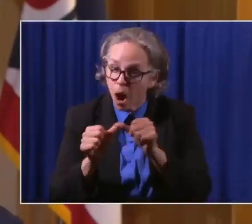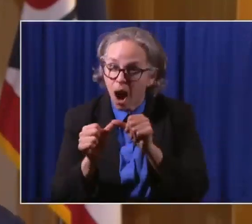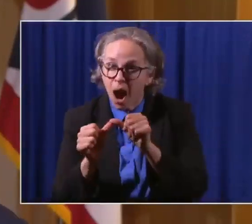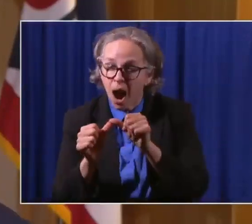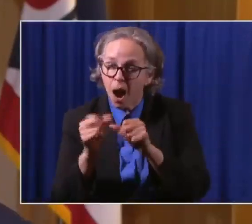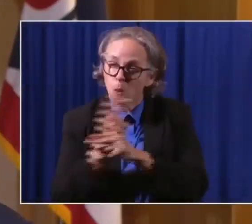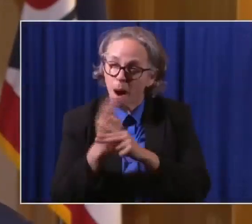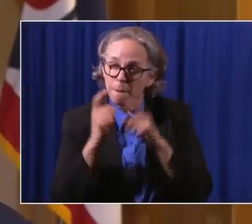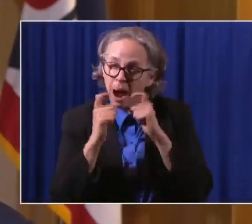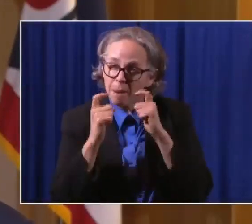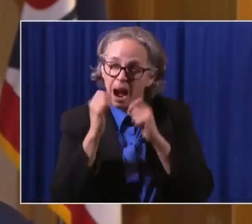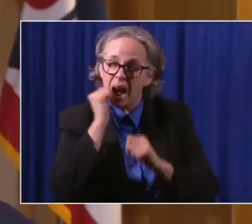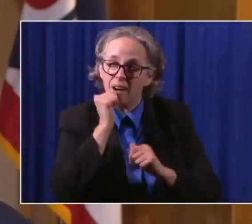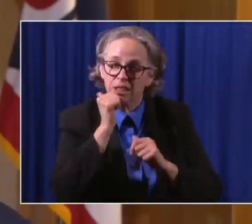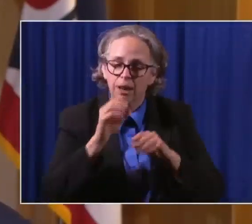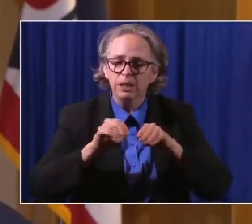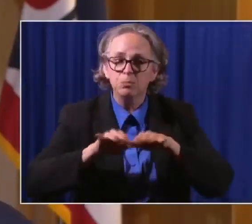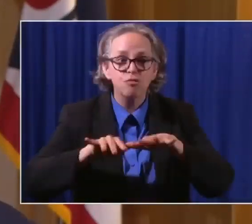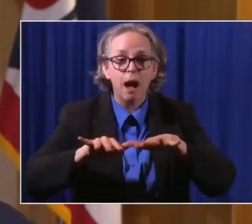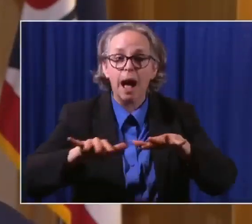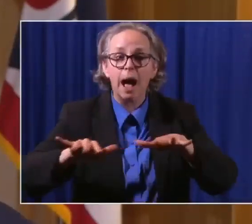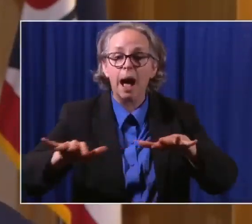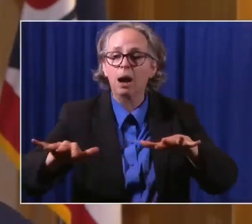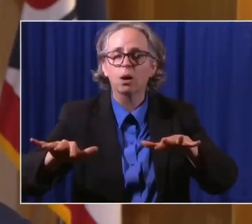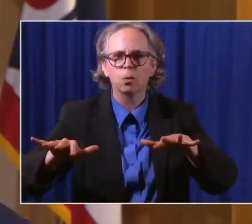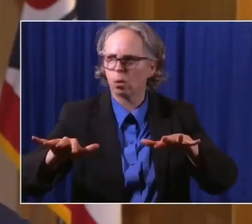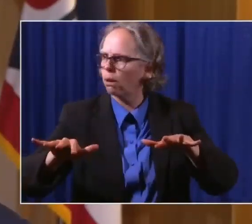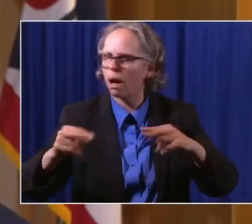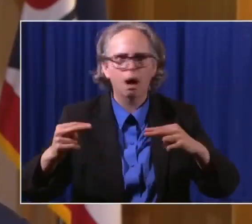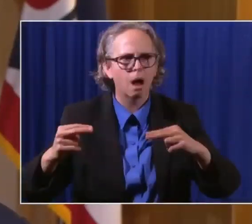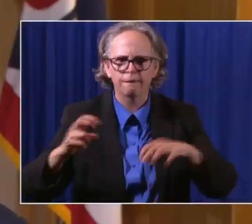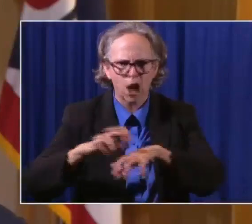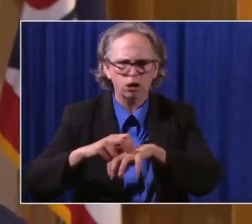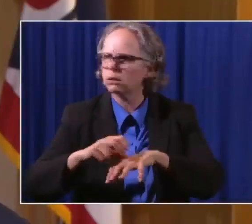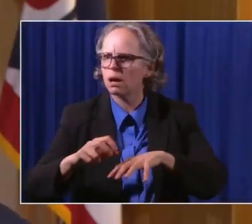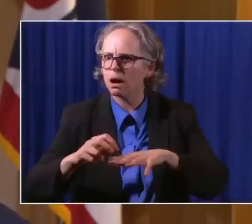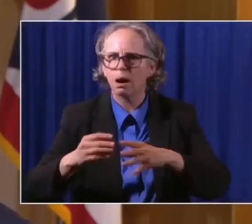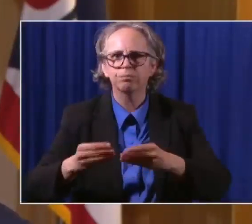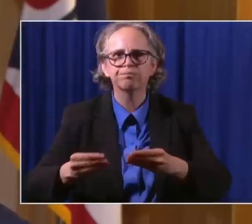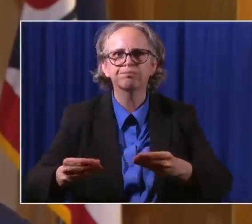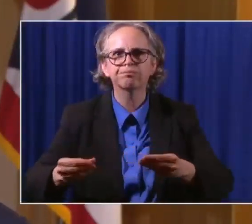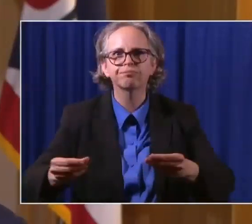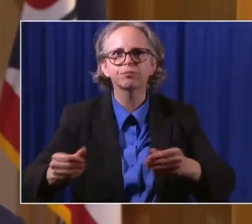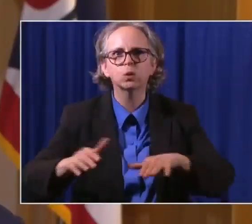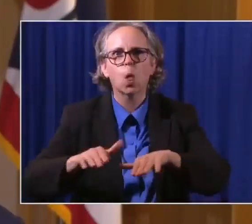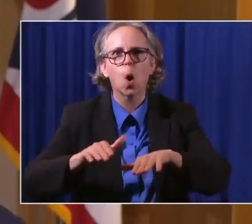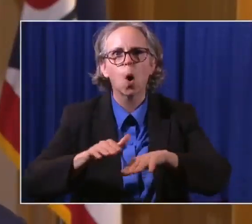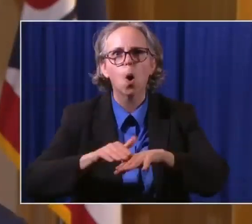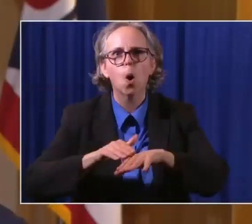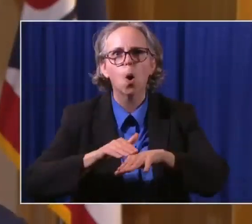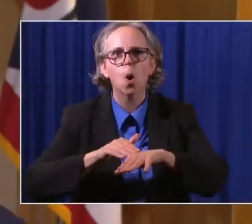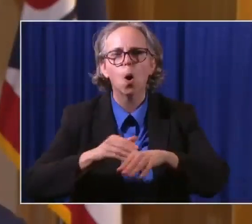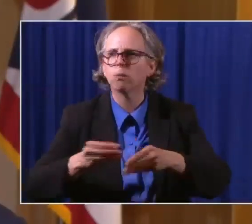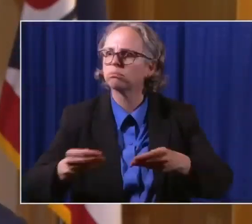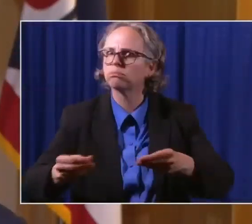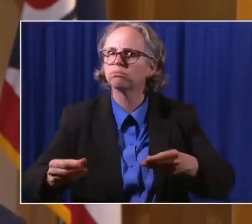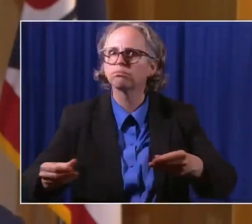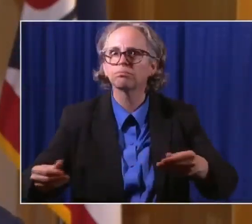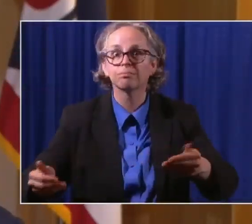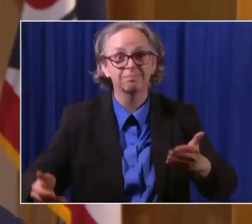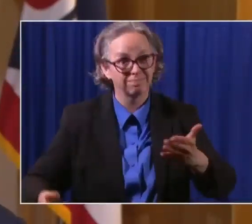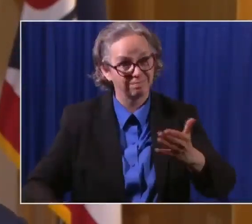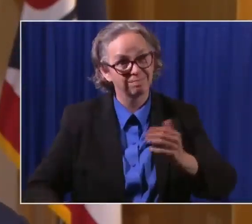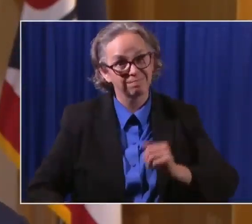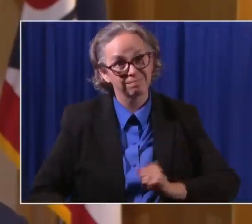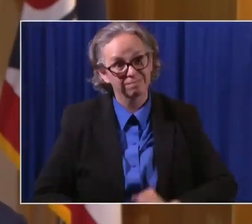spread of the virus. Further, the study suggests that the curb, the spread of the virus as successfully as wearing face